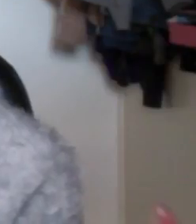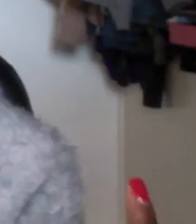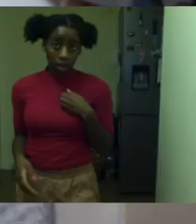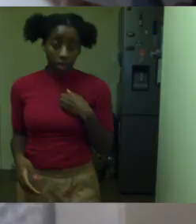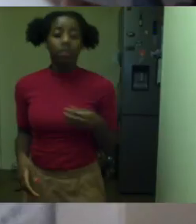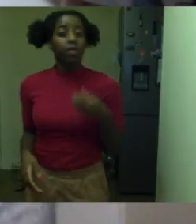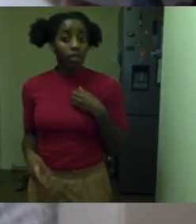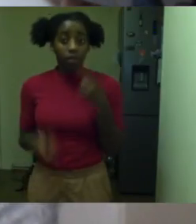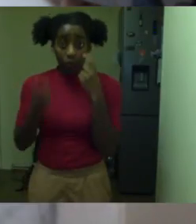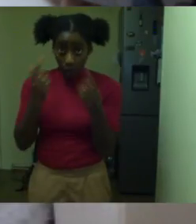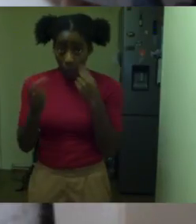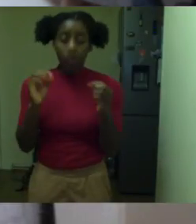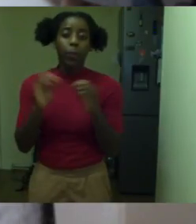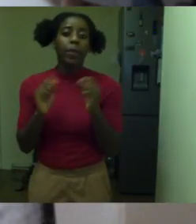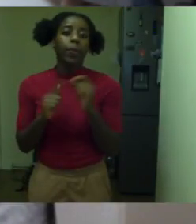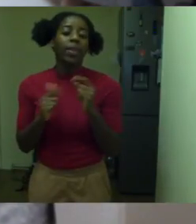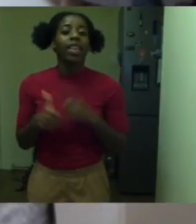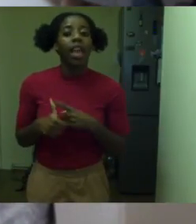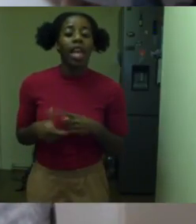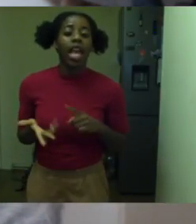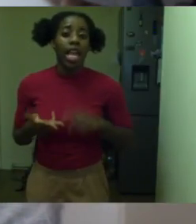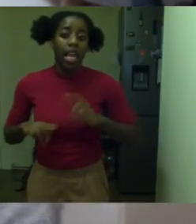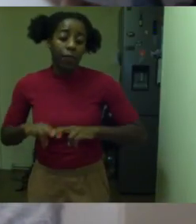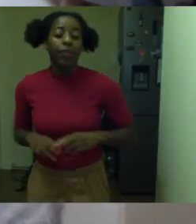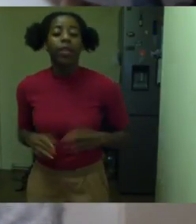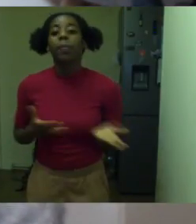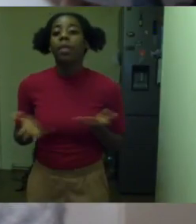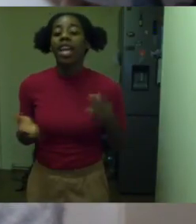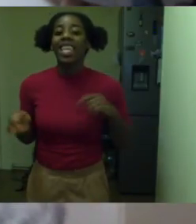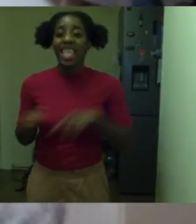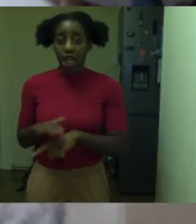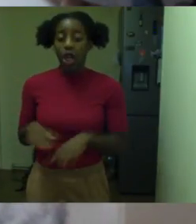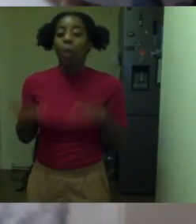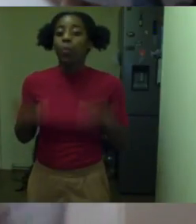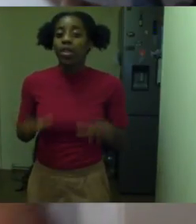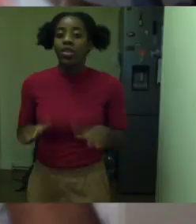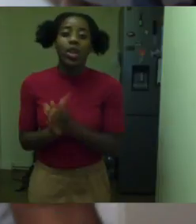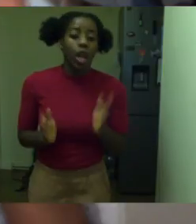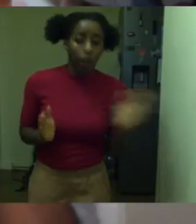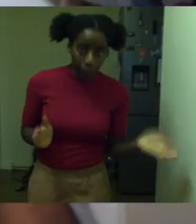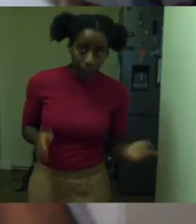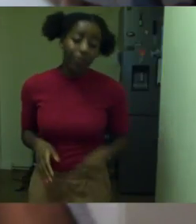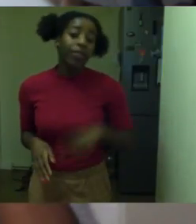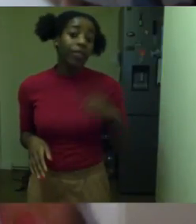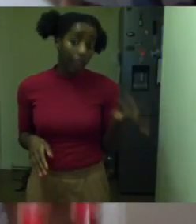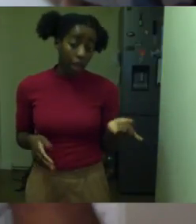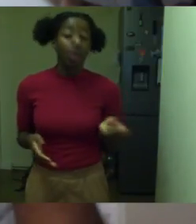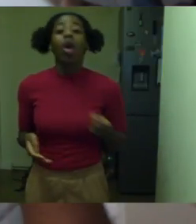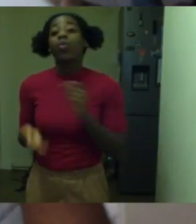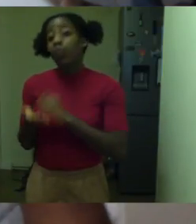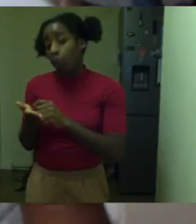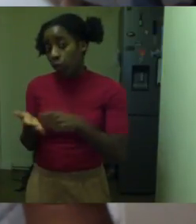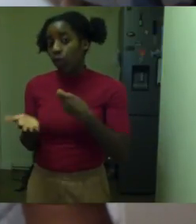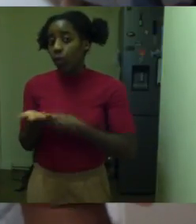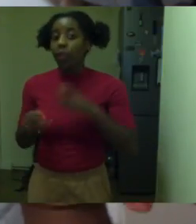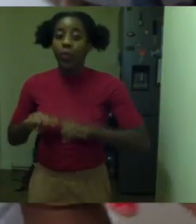stuff. What I did is I used the National Theatre Black Plays archive and then I searched on it and it tells you whether or not it's on the